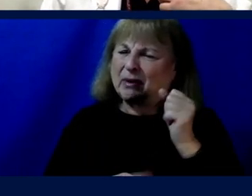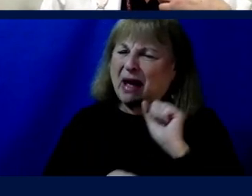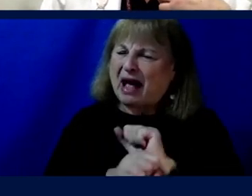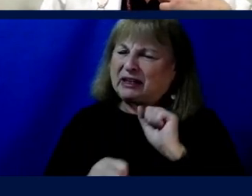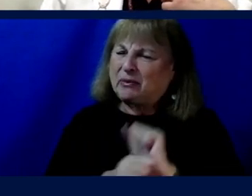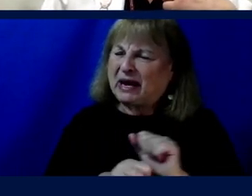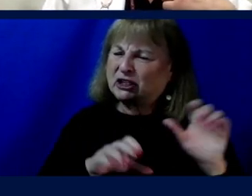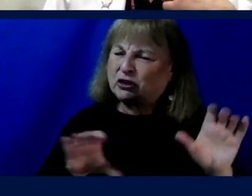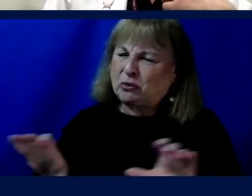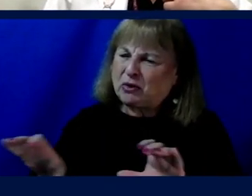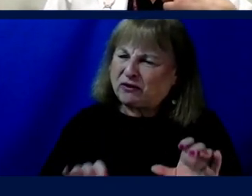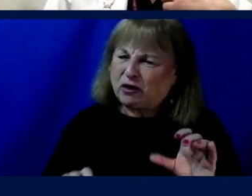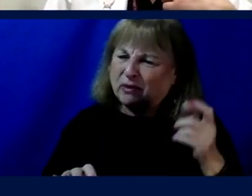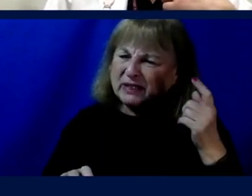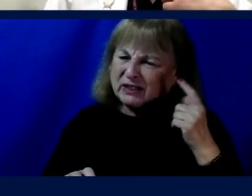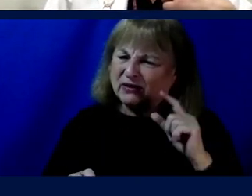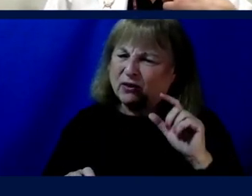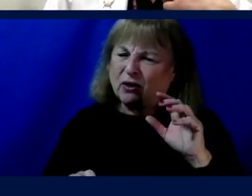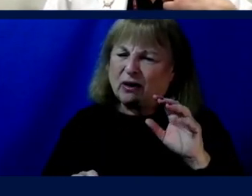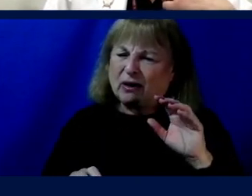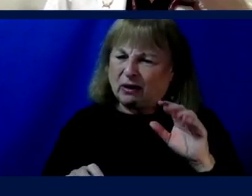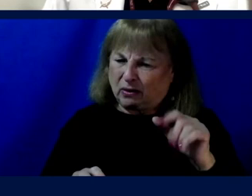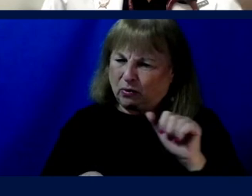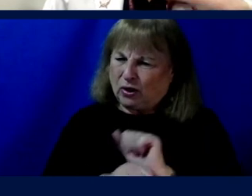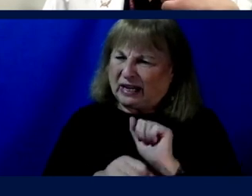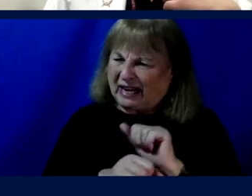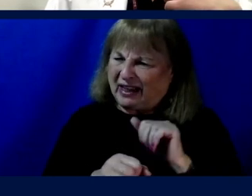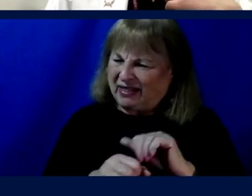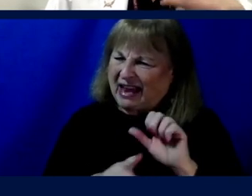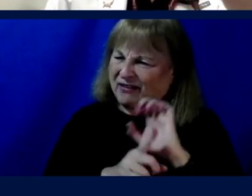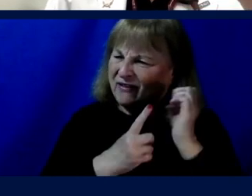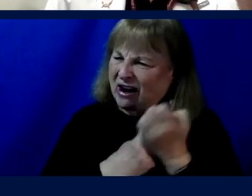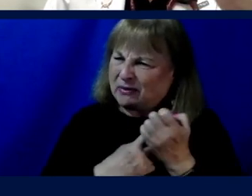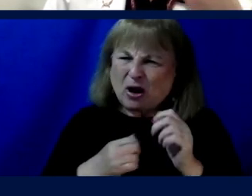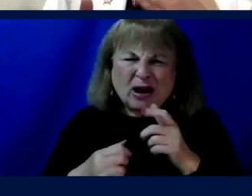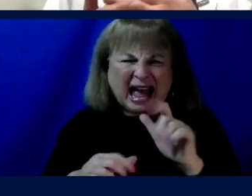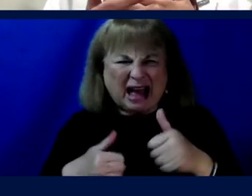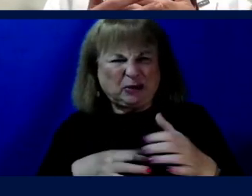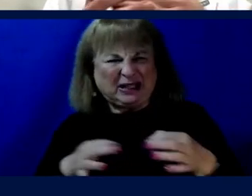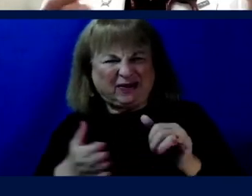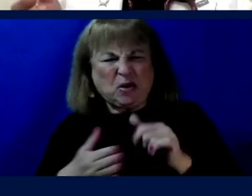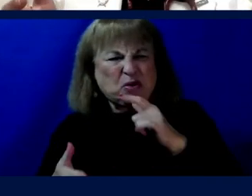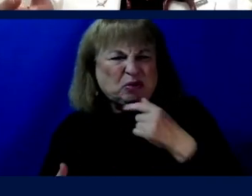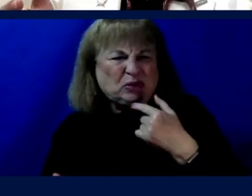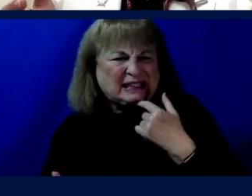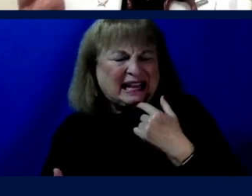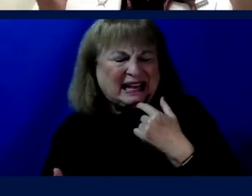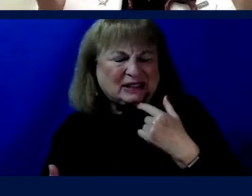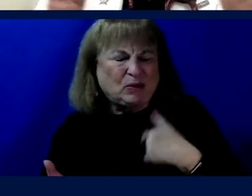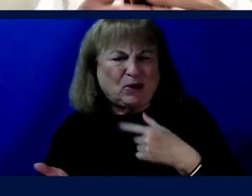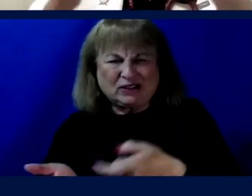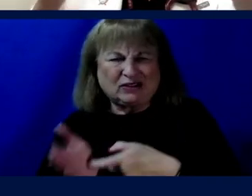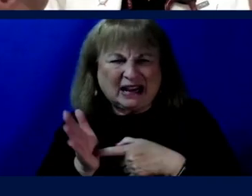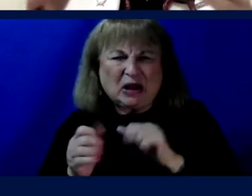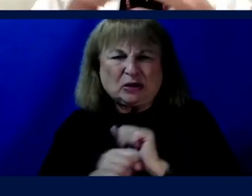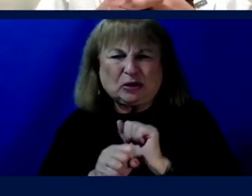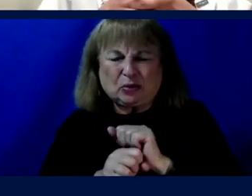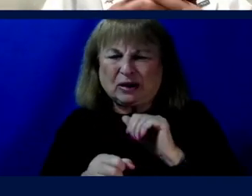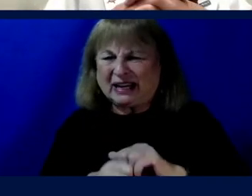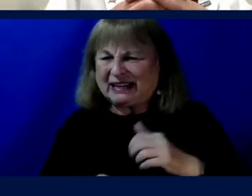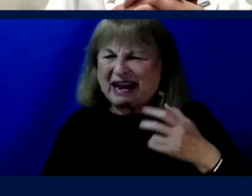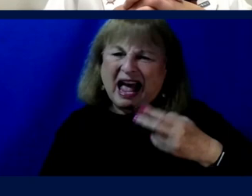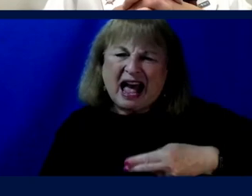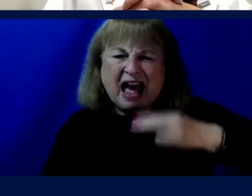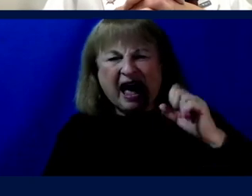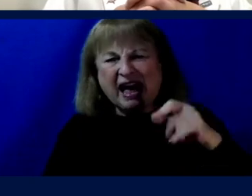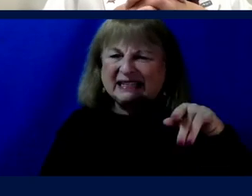performance for being in microgravity? How do we define that? Who says what it takes to work in a high, the